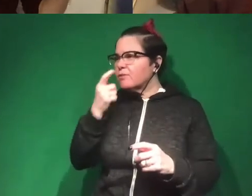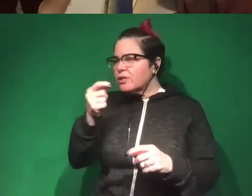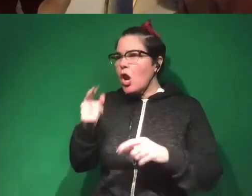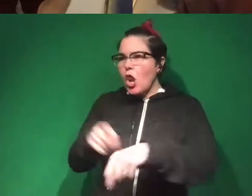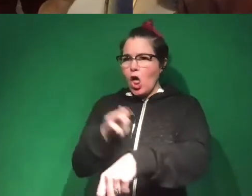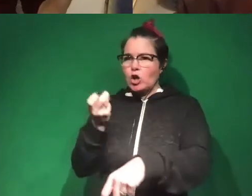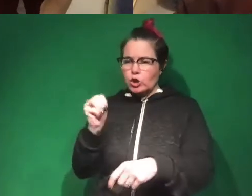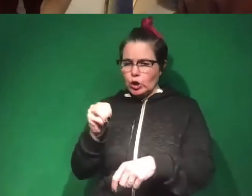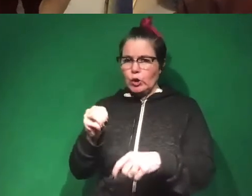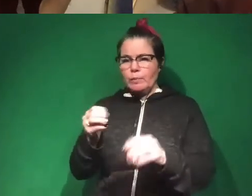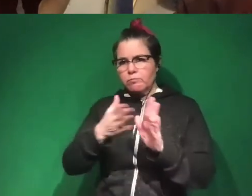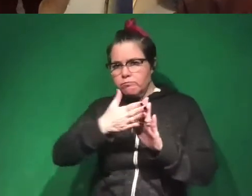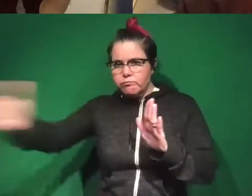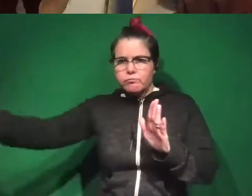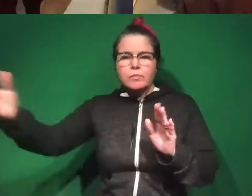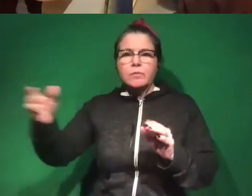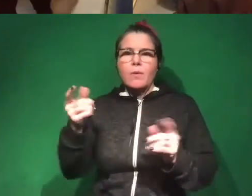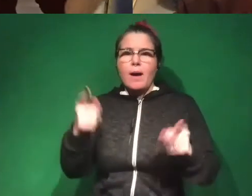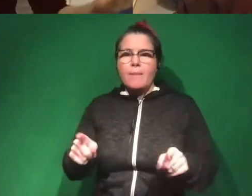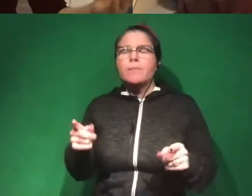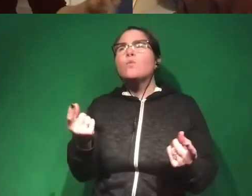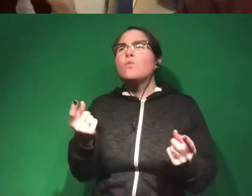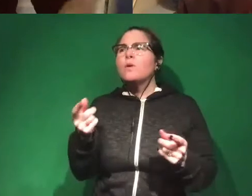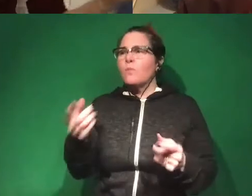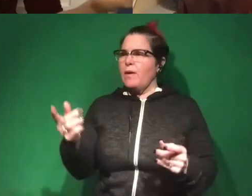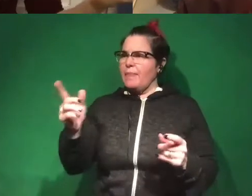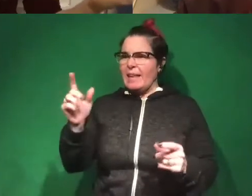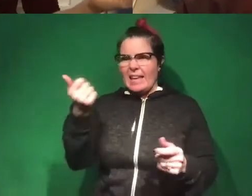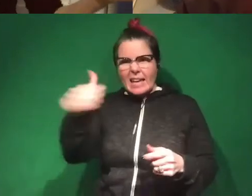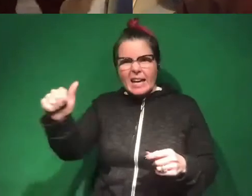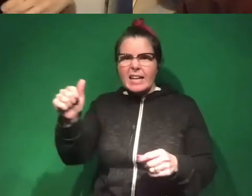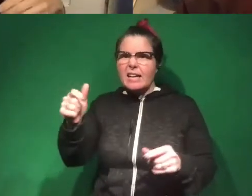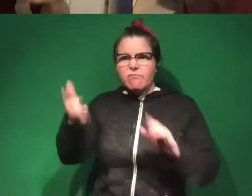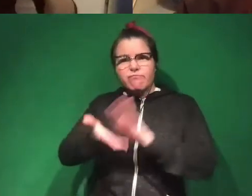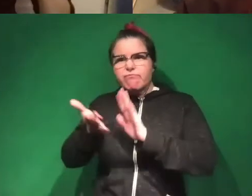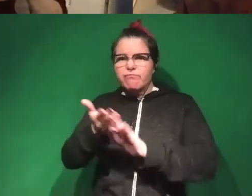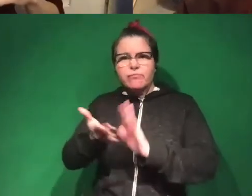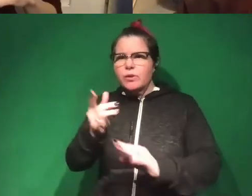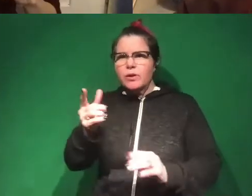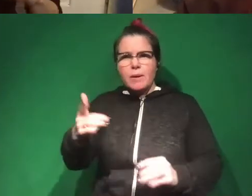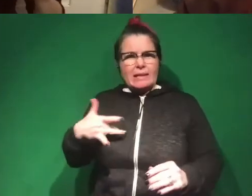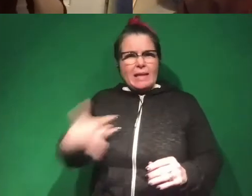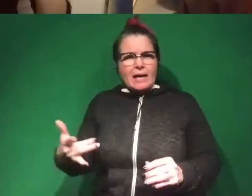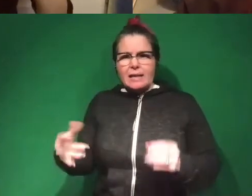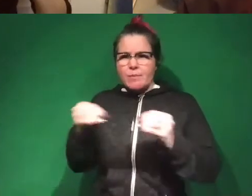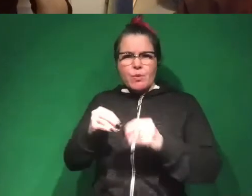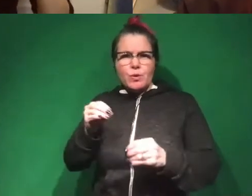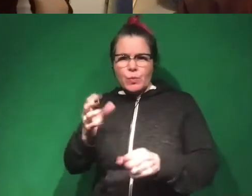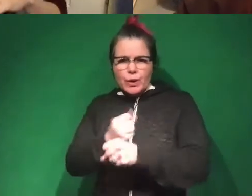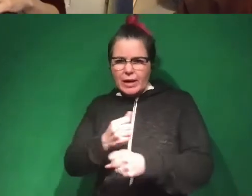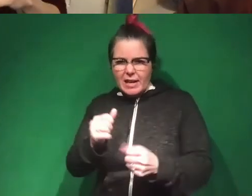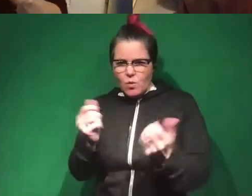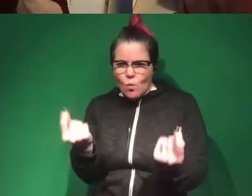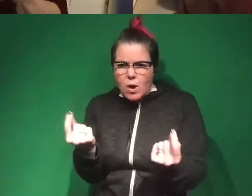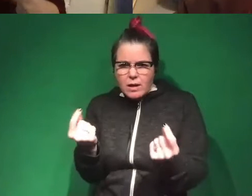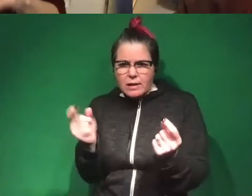what makes, you know, someone more likely to win in any election, not necessarily the current one. Though we do like to take data from the